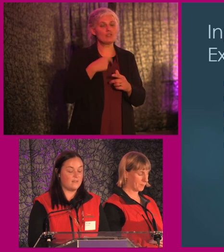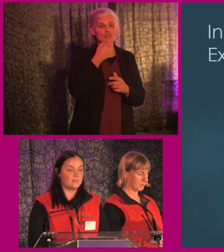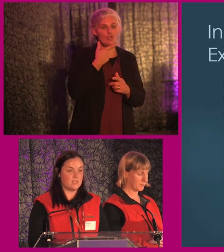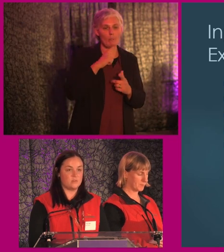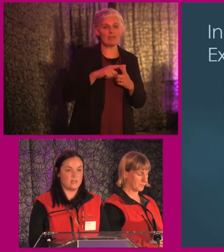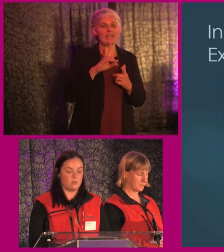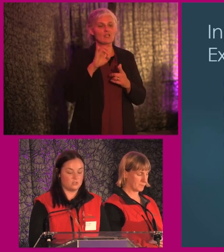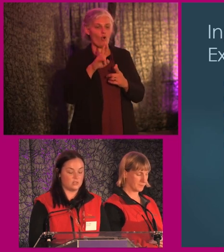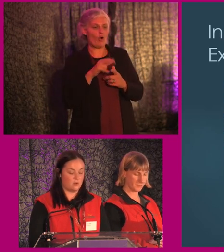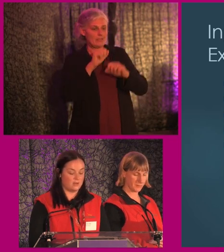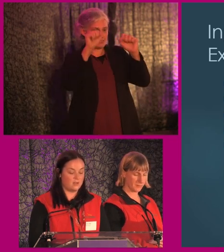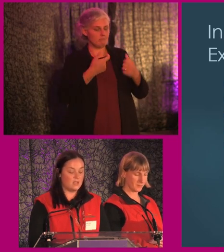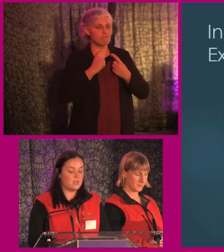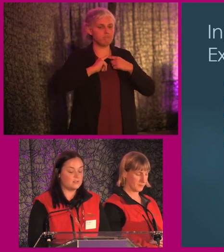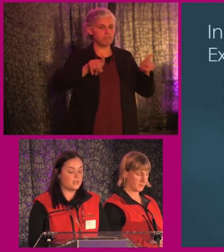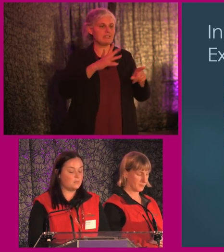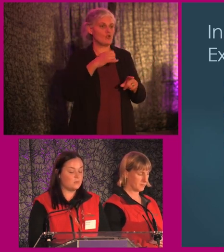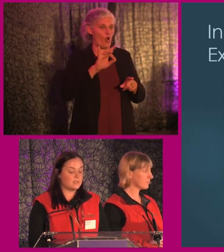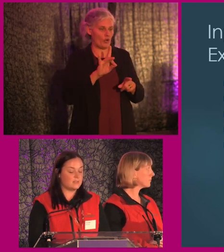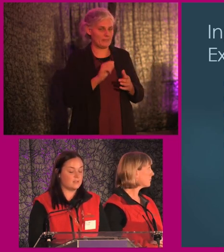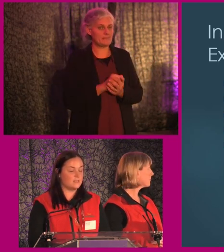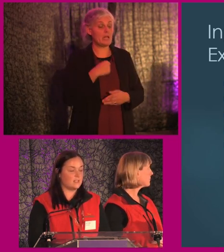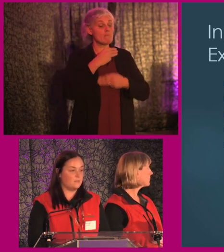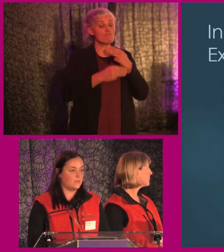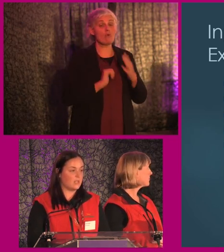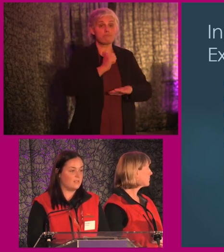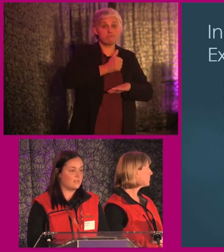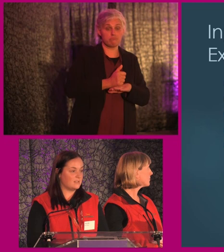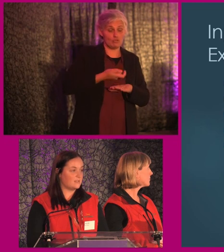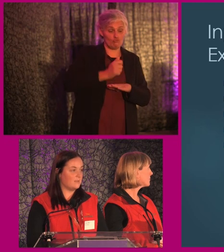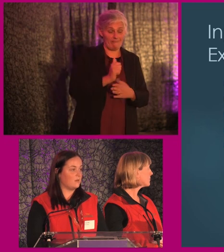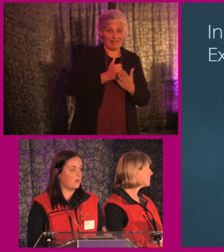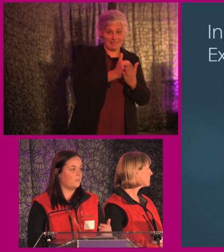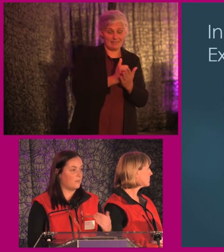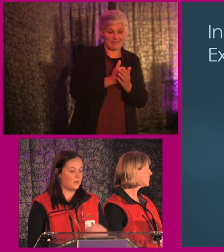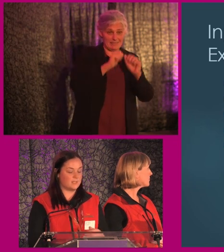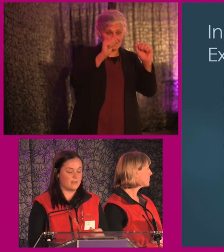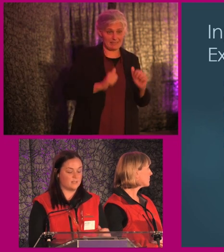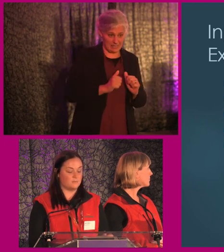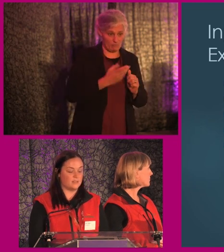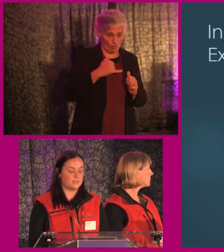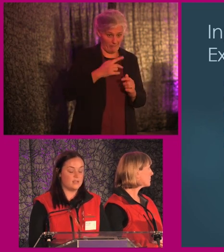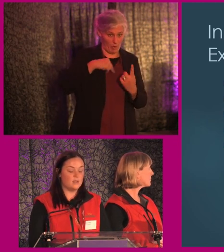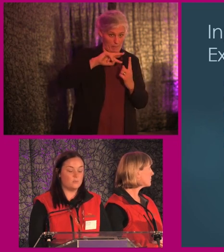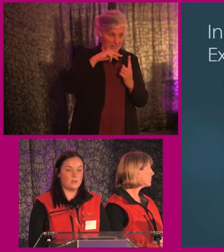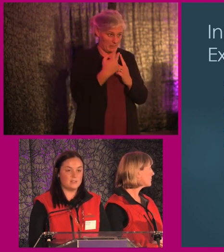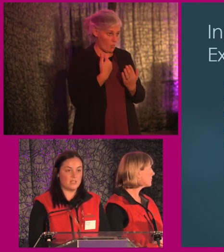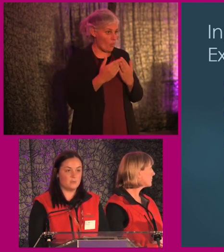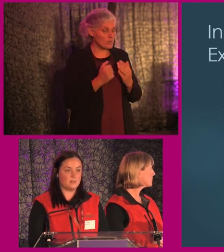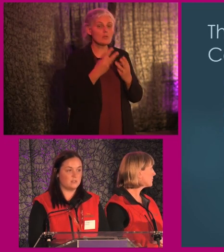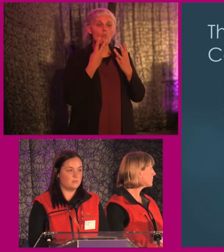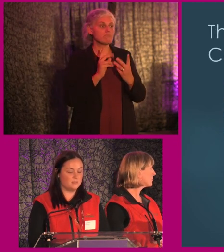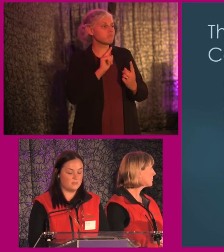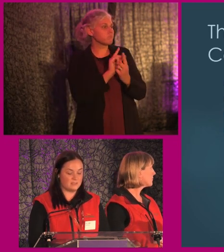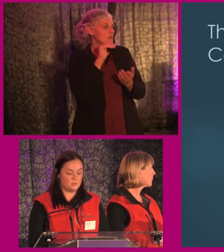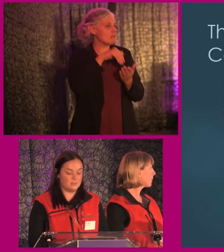and the scheme was then launched in Cork. So then the process of setting up the travel assistance scheme in Cork from our perspective was we came